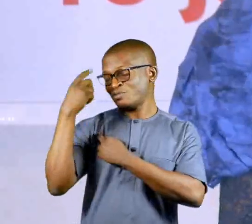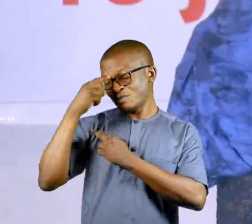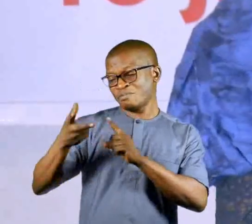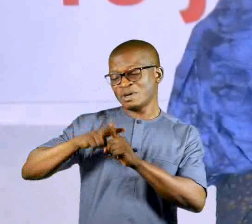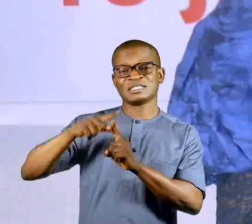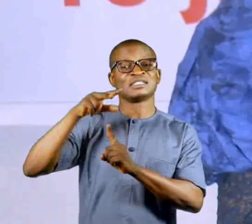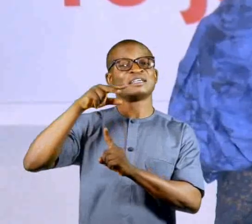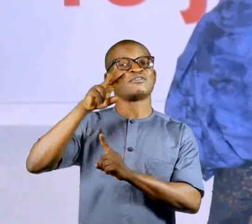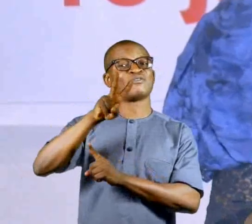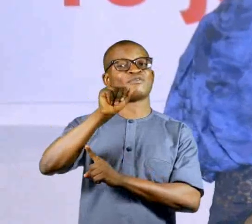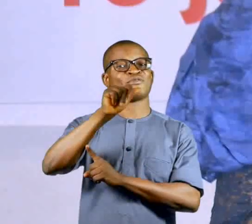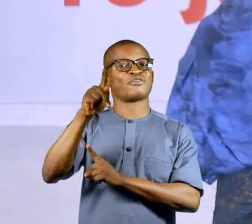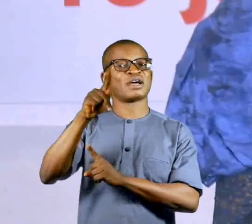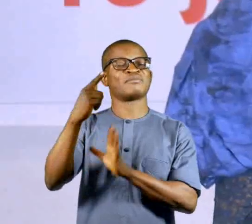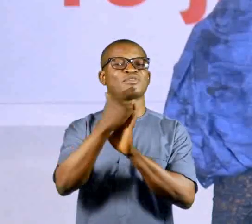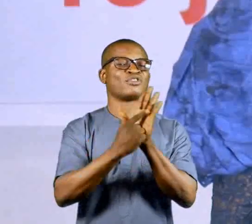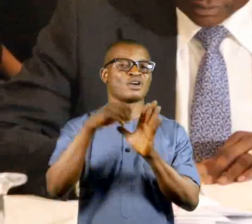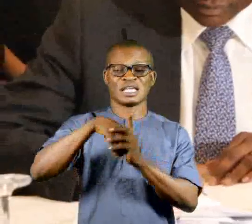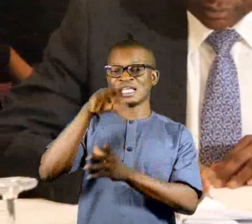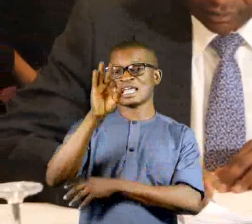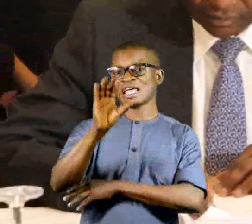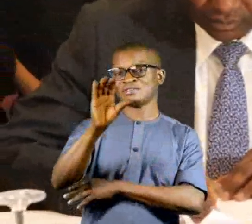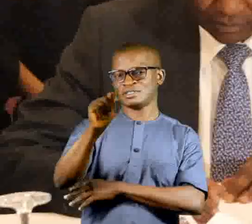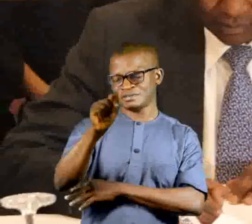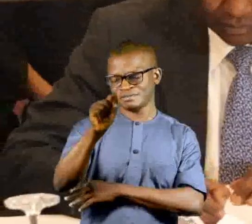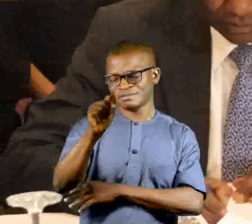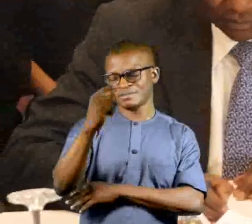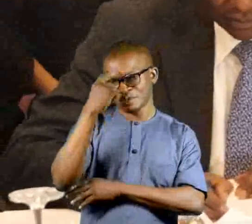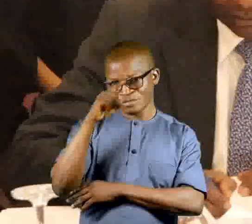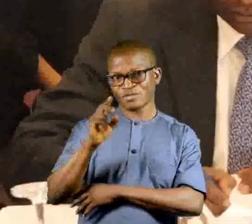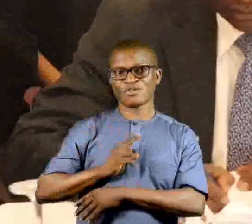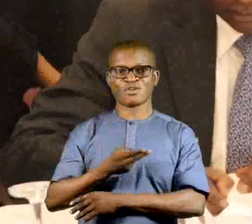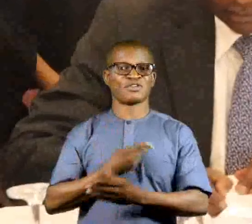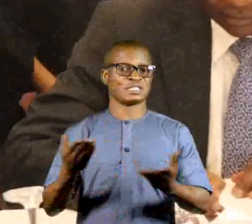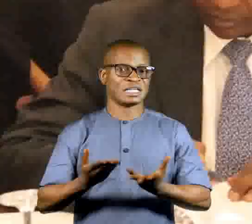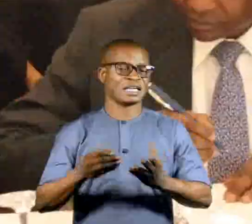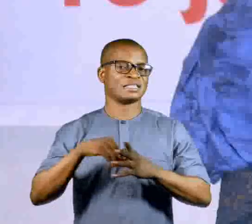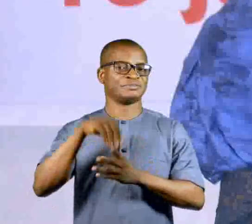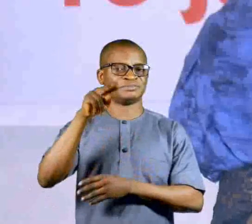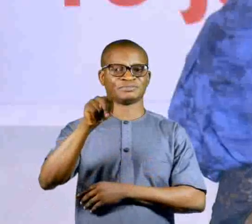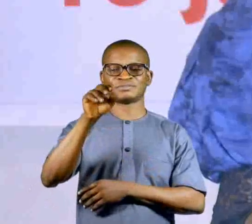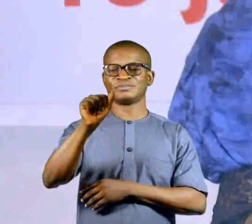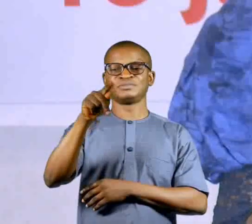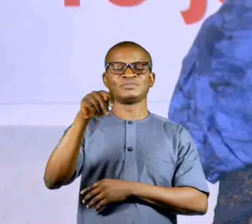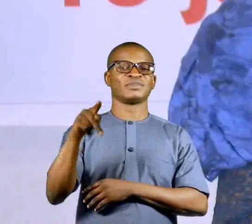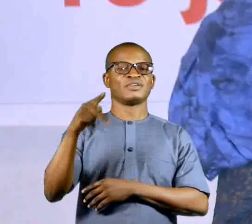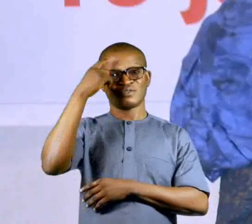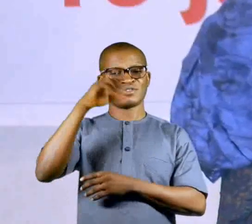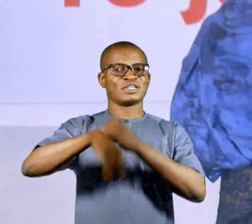Against Persons Prohibition Act in the FCT. So for us in NAPTIP for the year 2022,